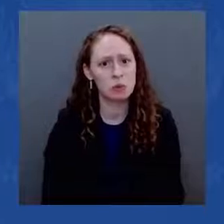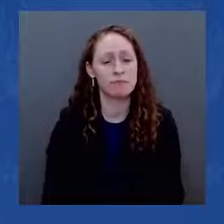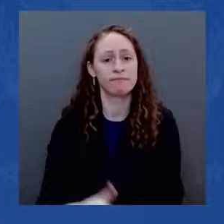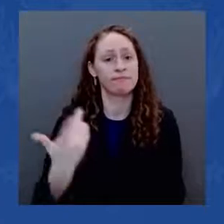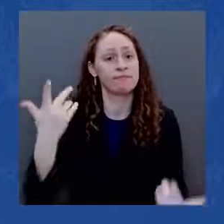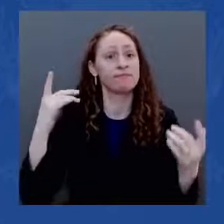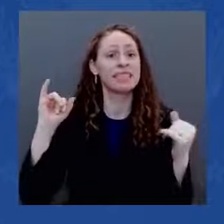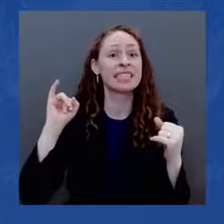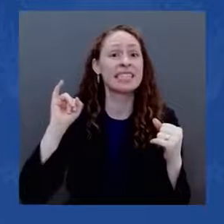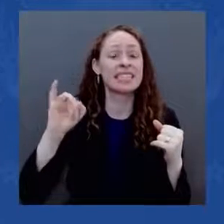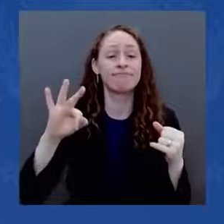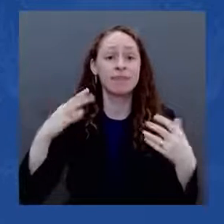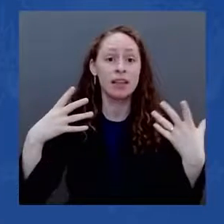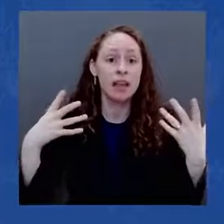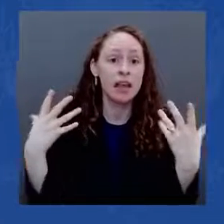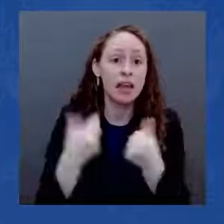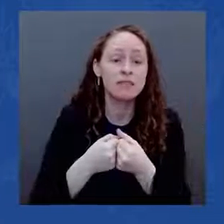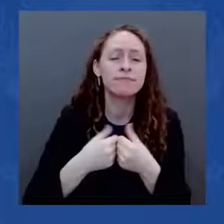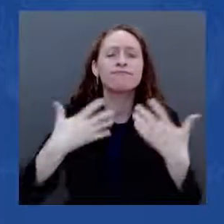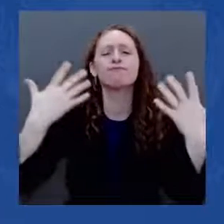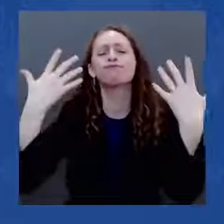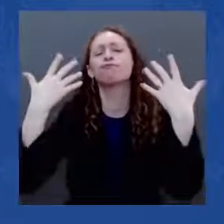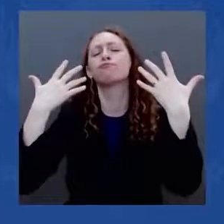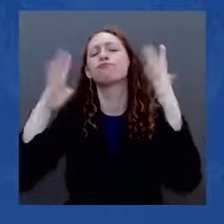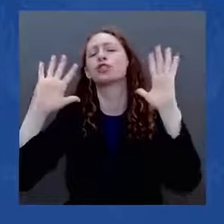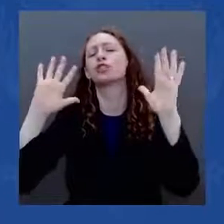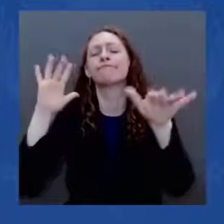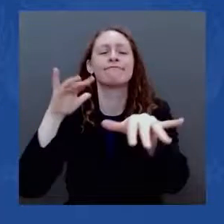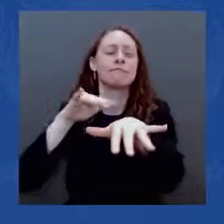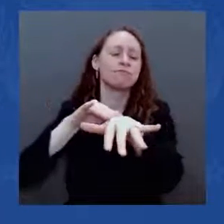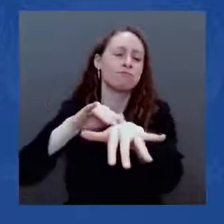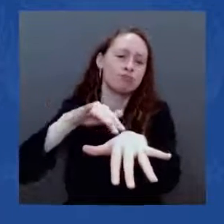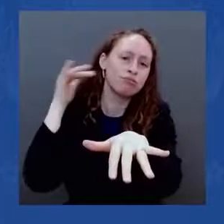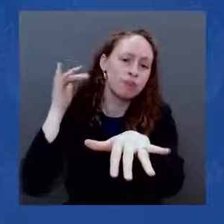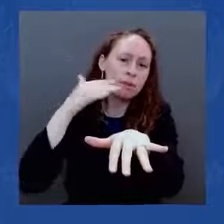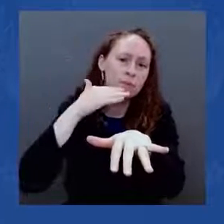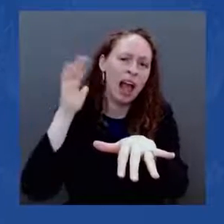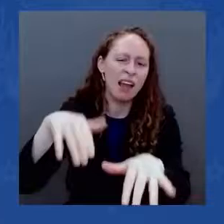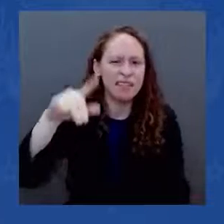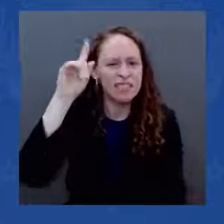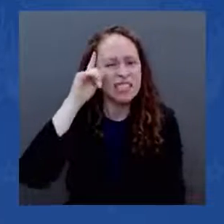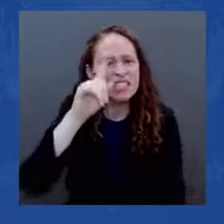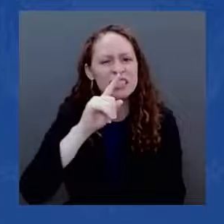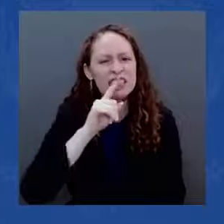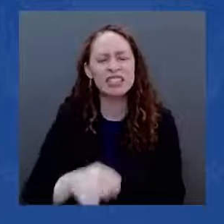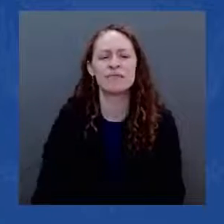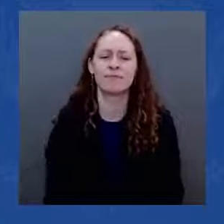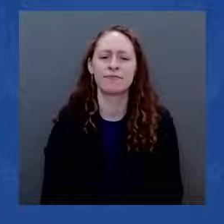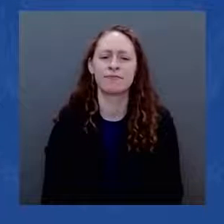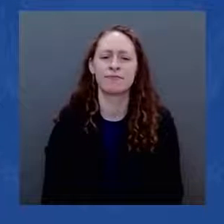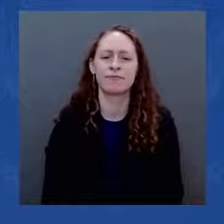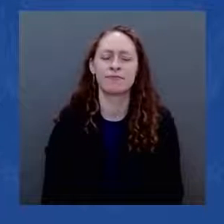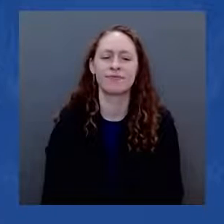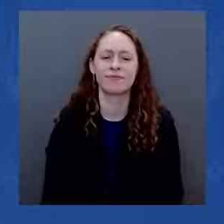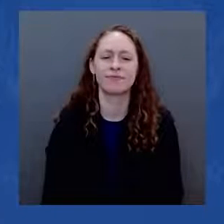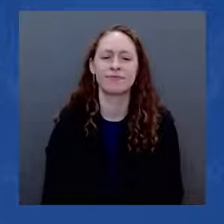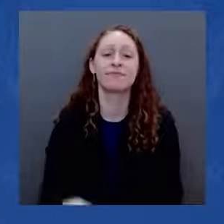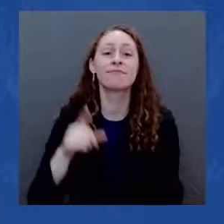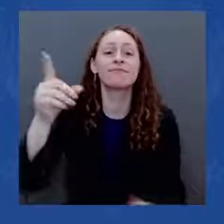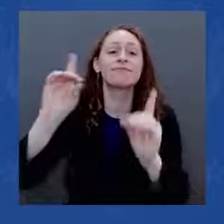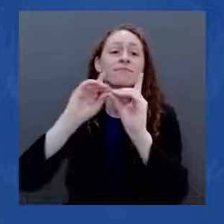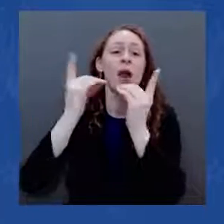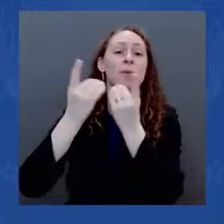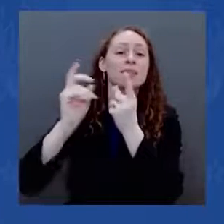Martin Luther King Bridge, which crosses the Schuylkill River. The bridge is no longer safe for vehicles, even though it used to carry 25